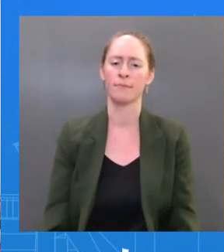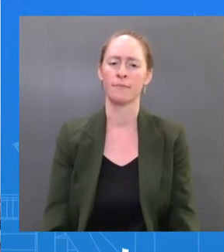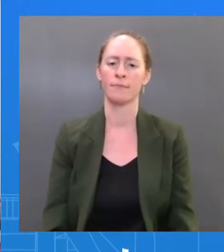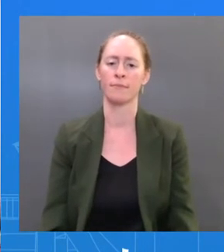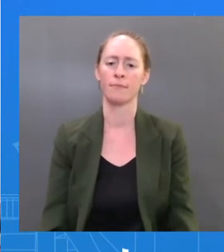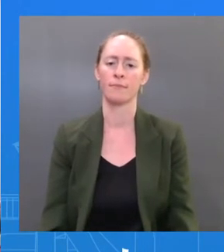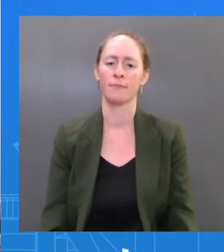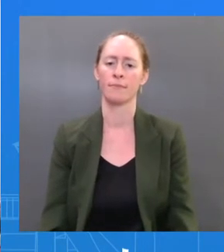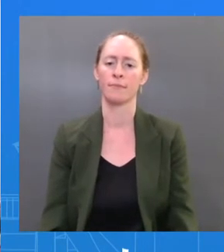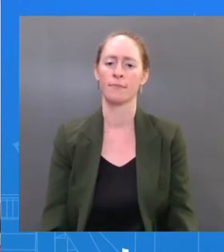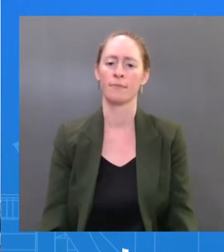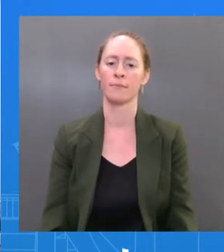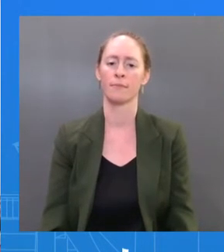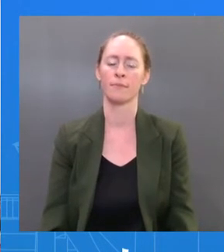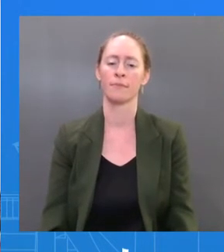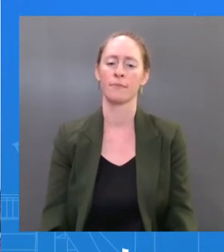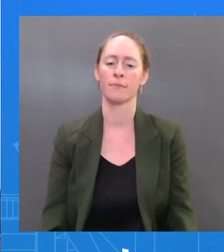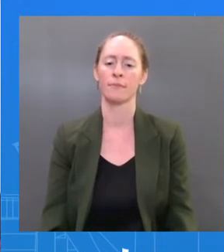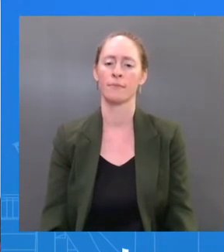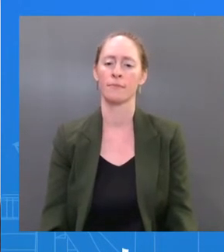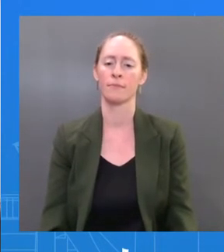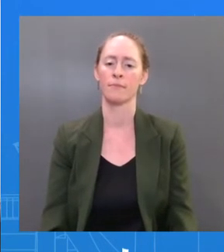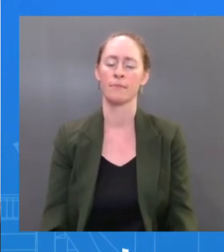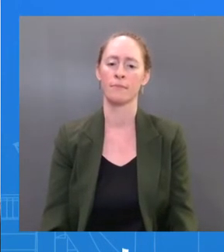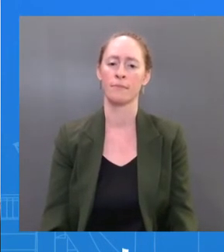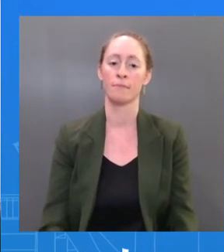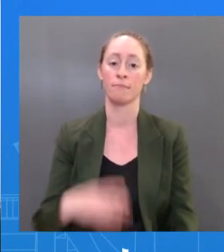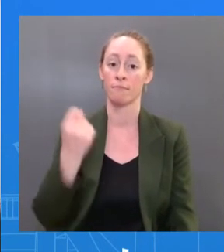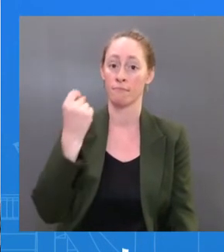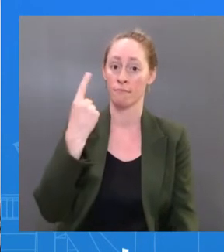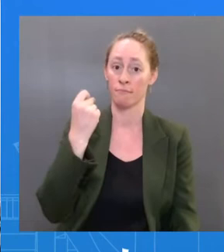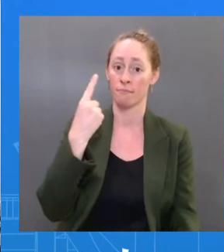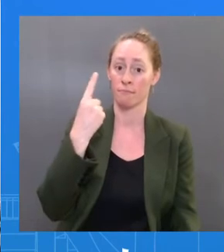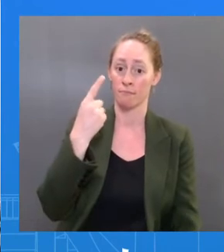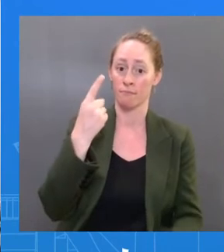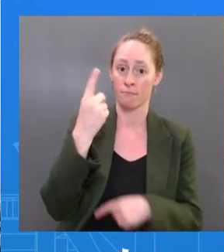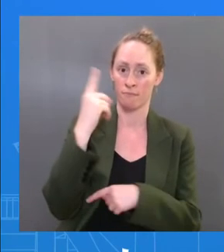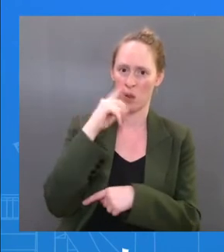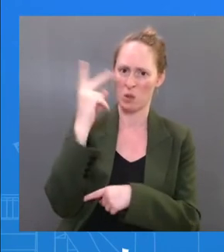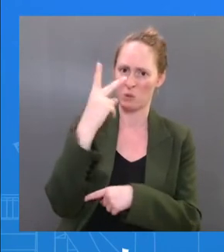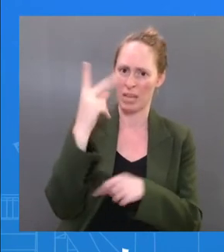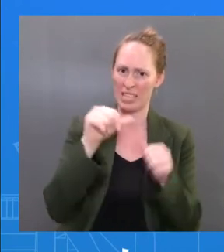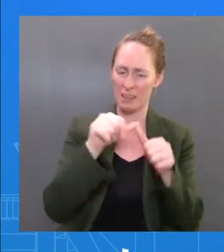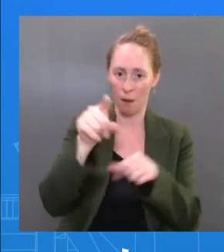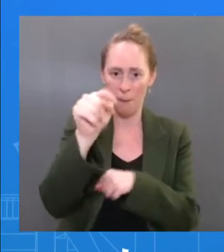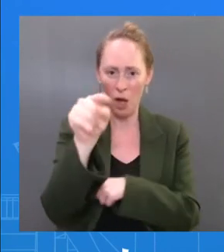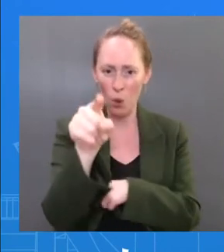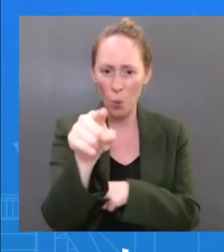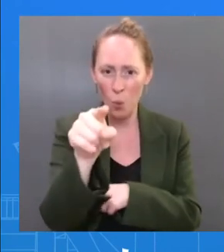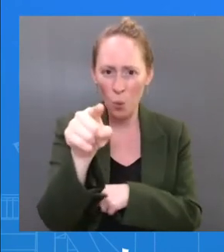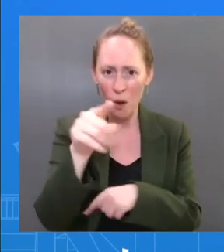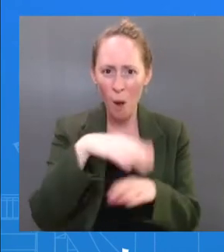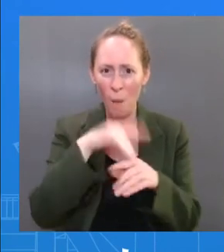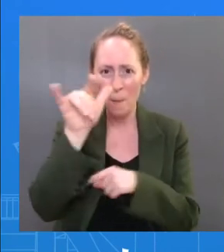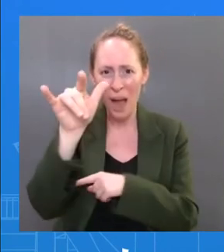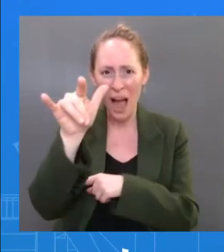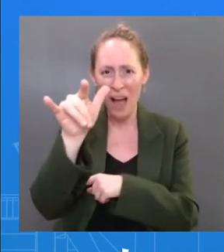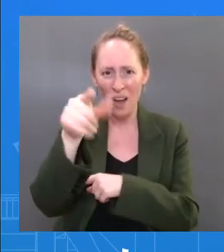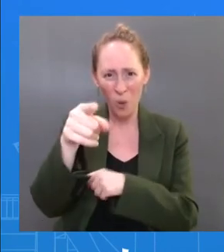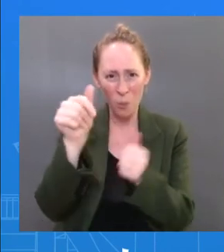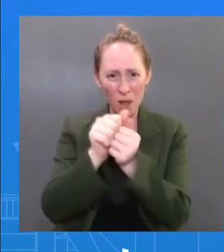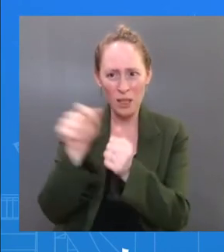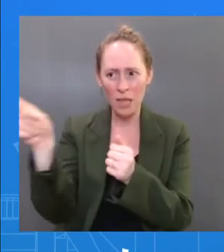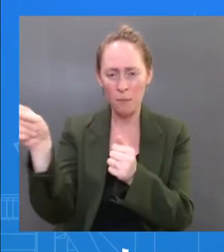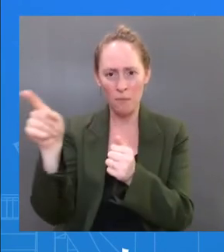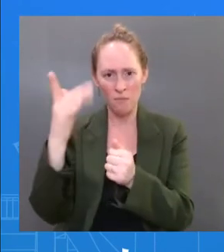on the plane with the President yesterday. Others, members of staff, warning you're not wearing a mask, right? Dr. Yeah, that's why when somebody was asking me, do we have a list of close contact, I